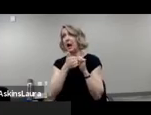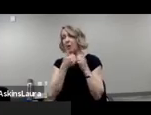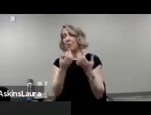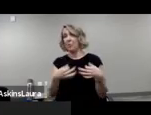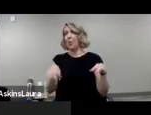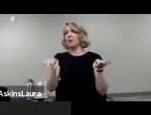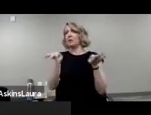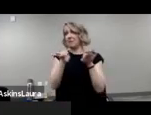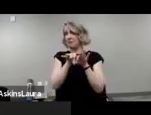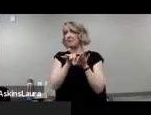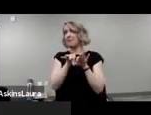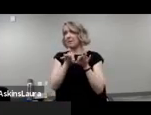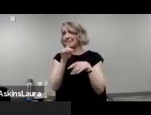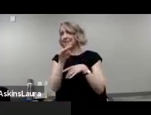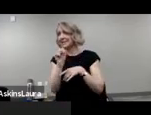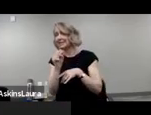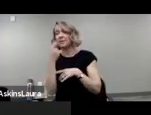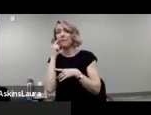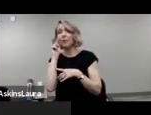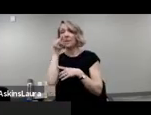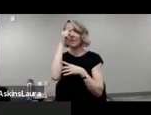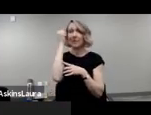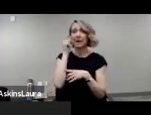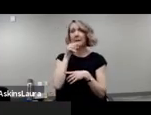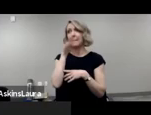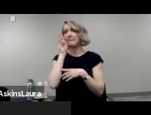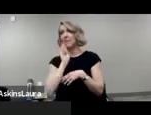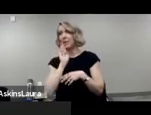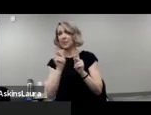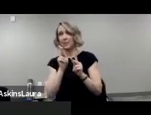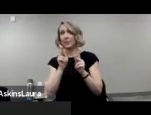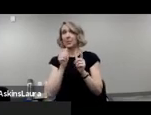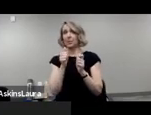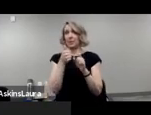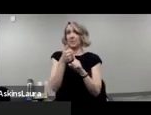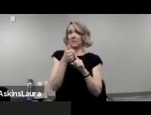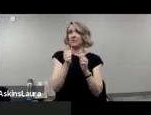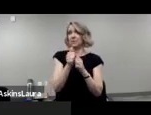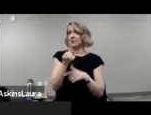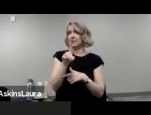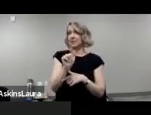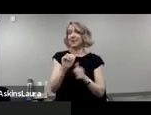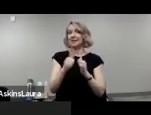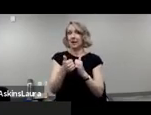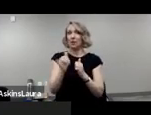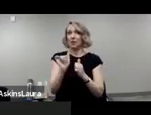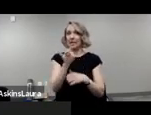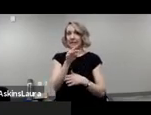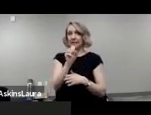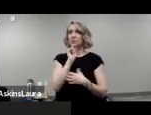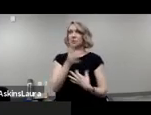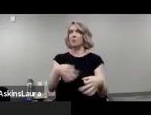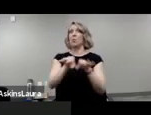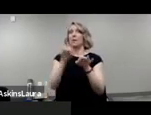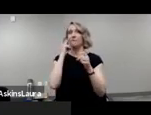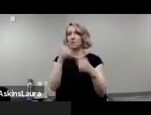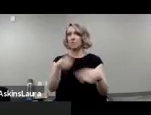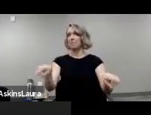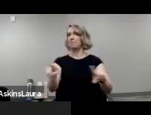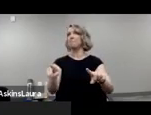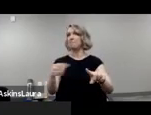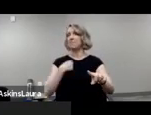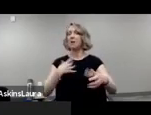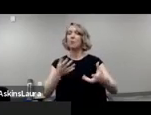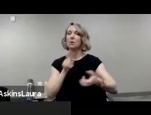for black and brown people with disabilities, and I always wanted to make sure